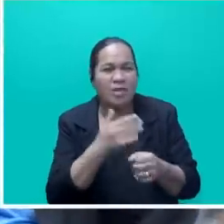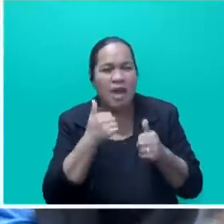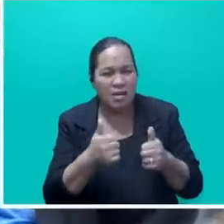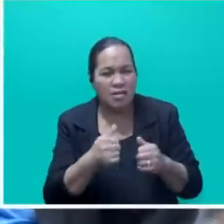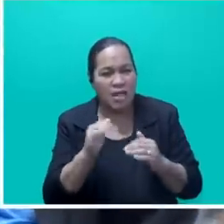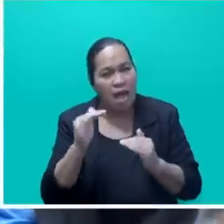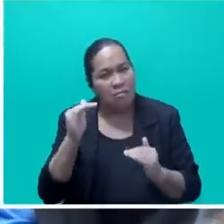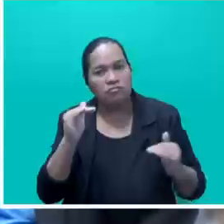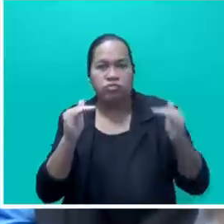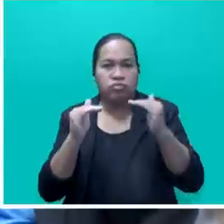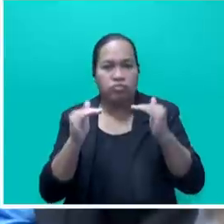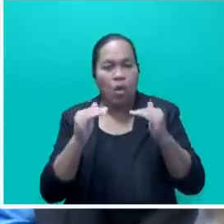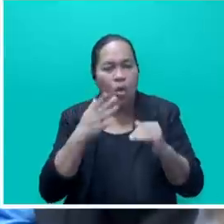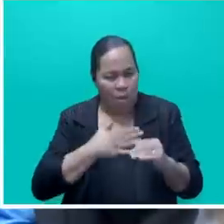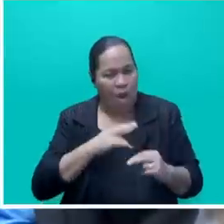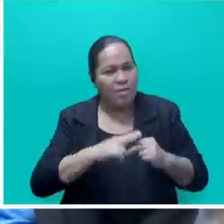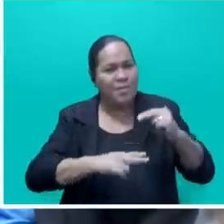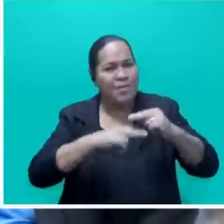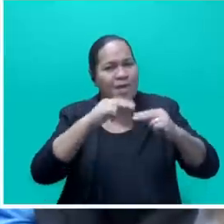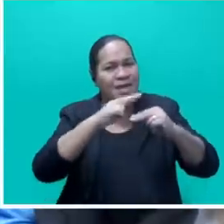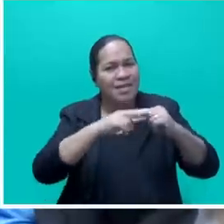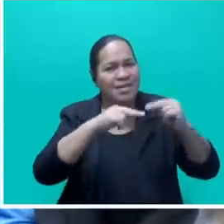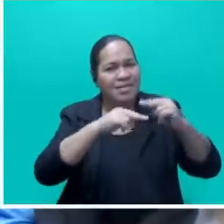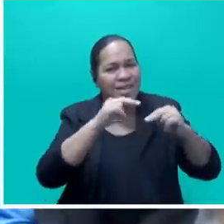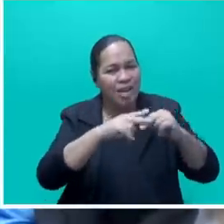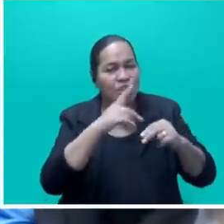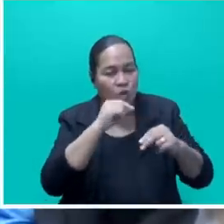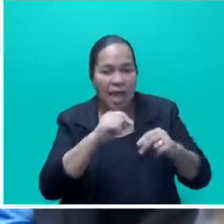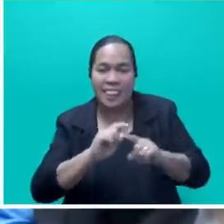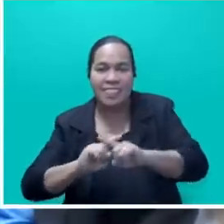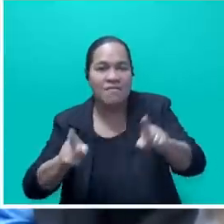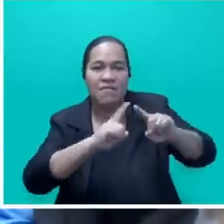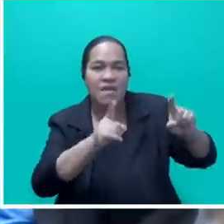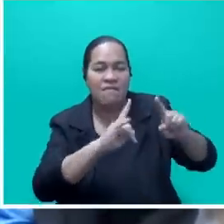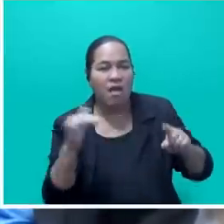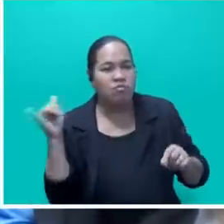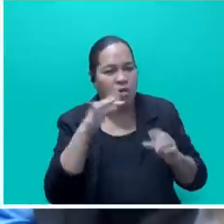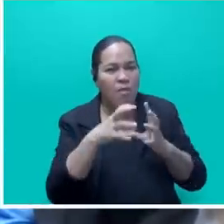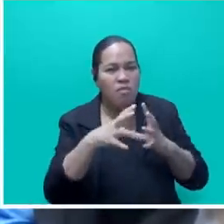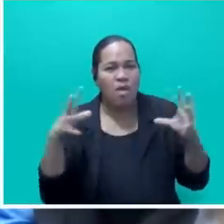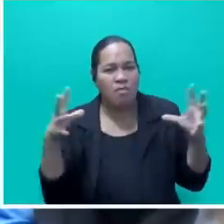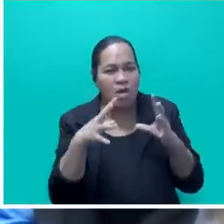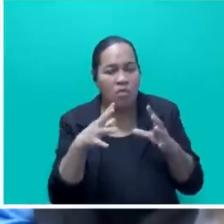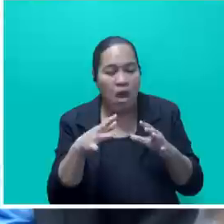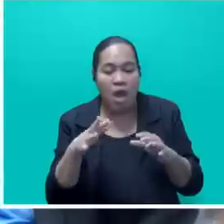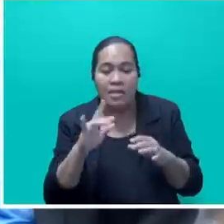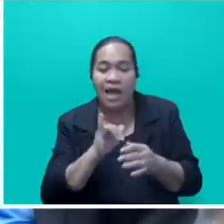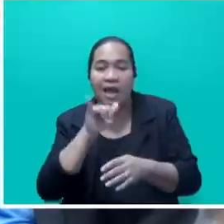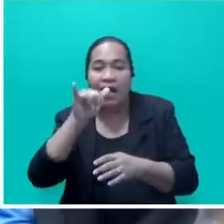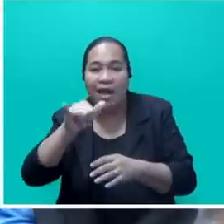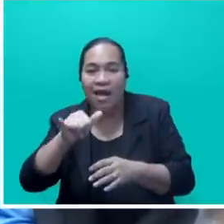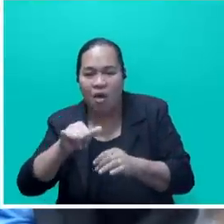We want the infrastructure to be built such that it accommodates different aircraft fleets, both with Fiji Link and Northern Air.